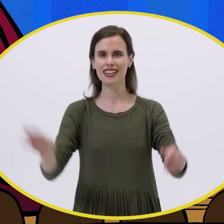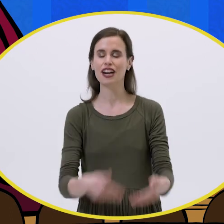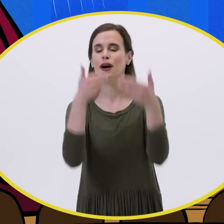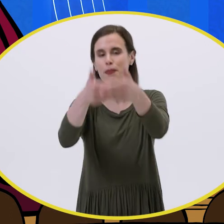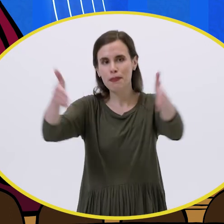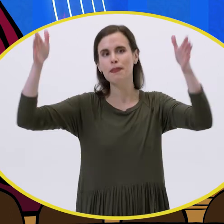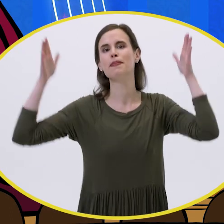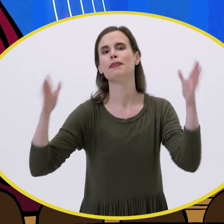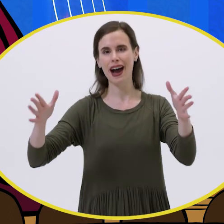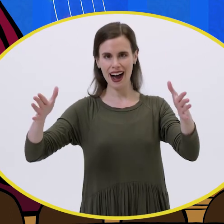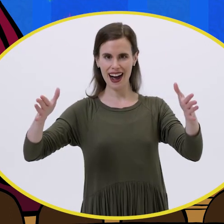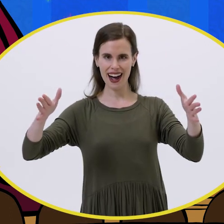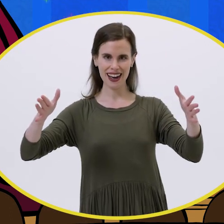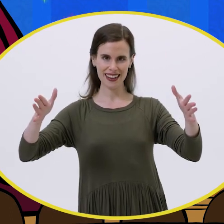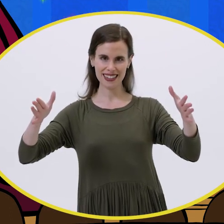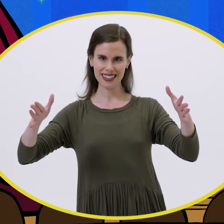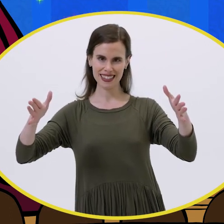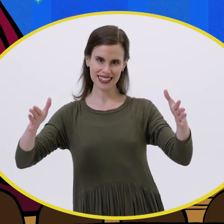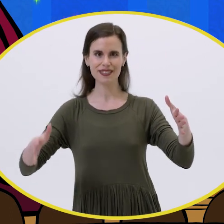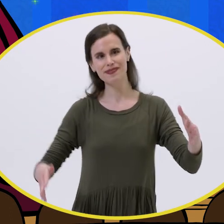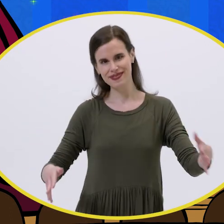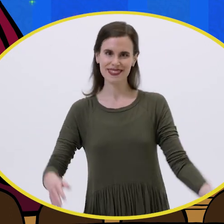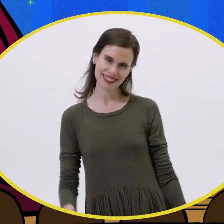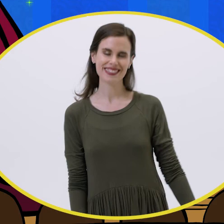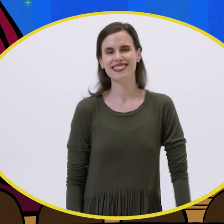Music Box!